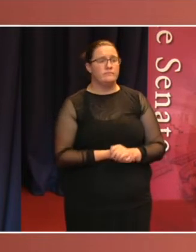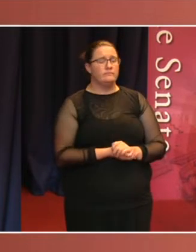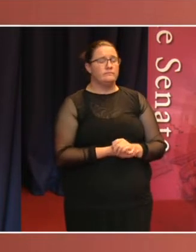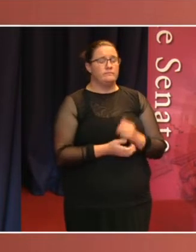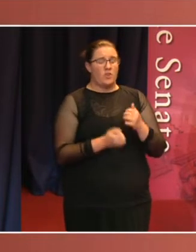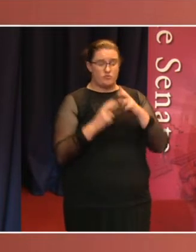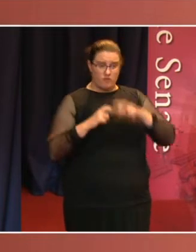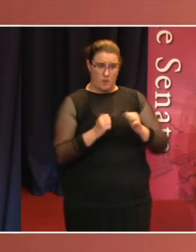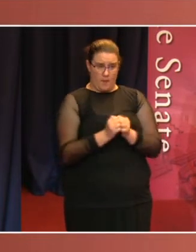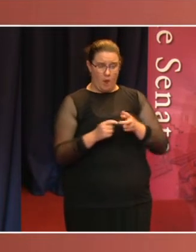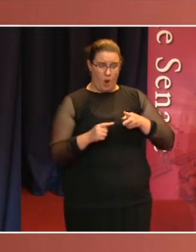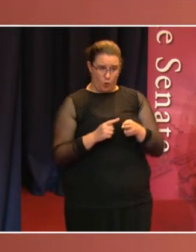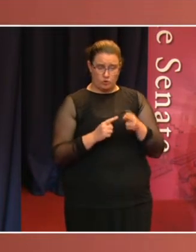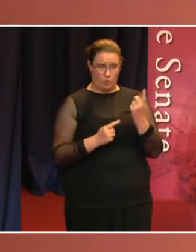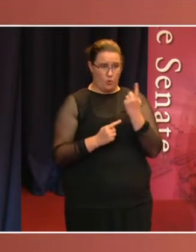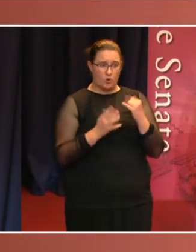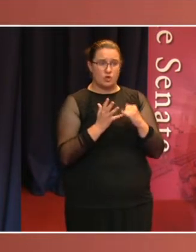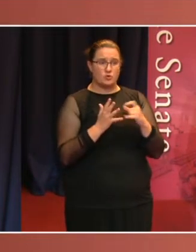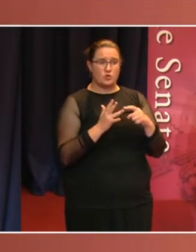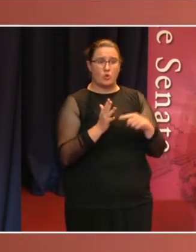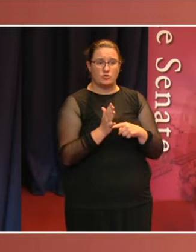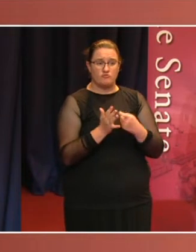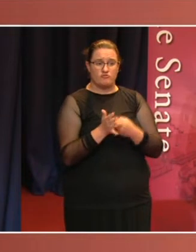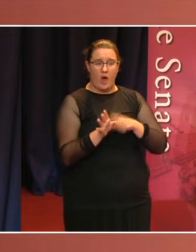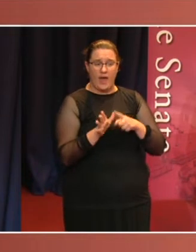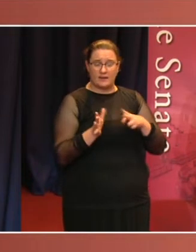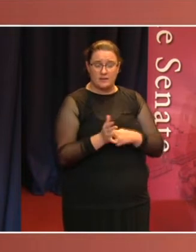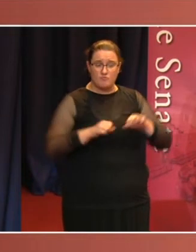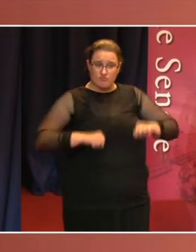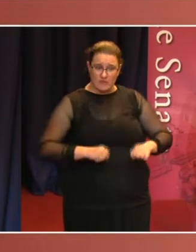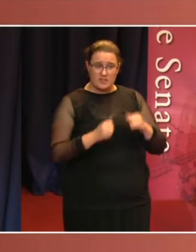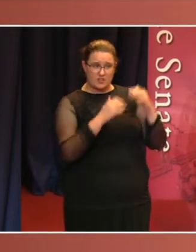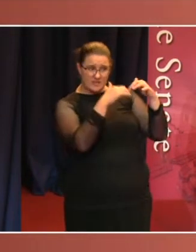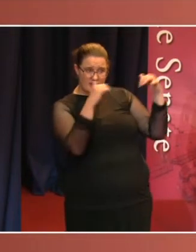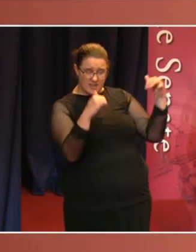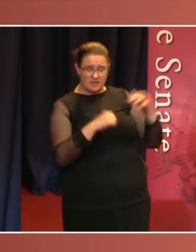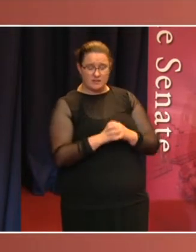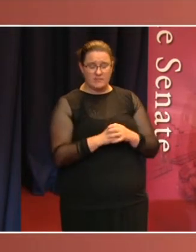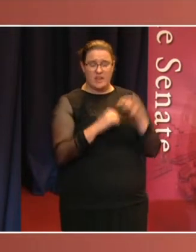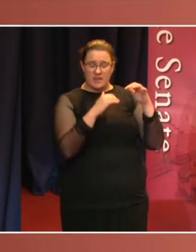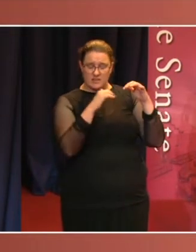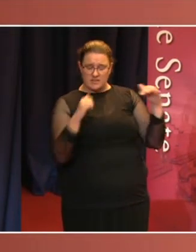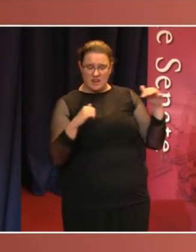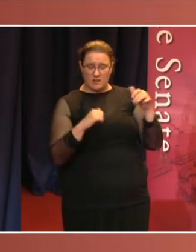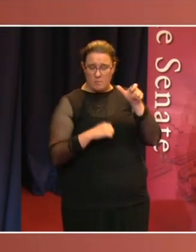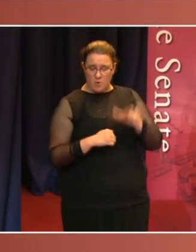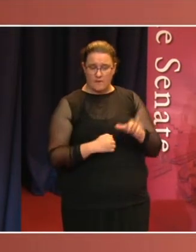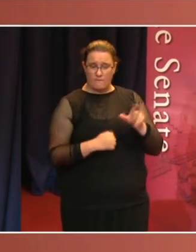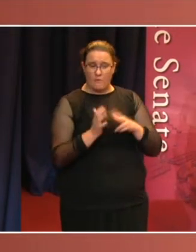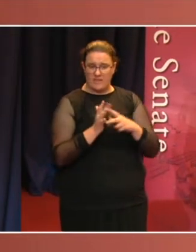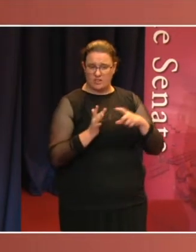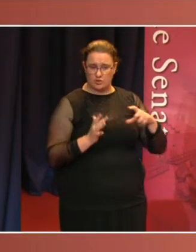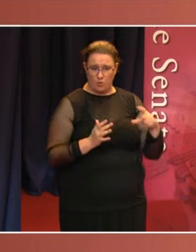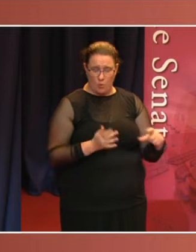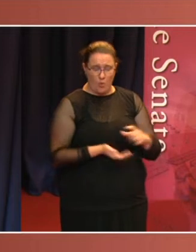Scott Ryan, then President of the Senate and Senator for Victoria and a champion of the role and power of that chamber